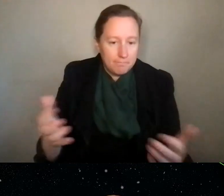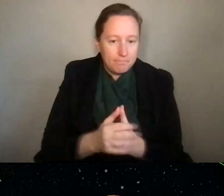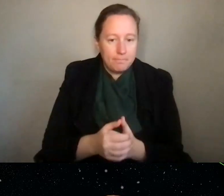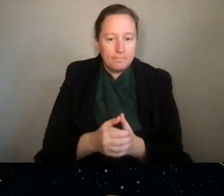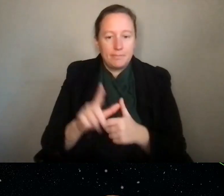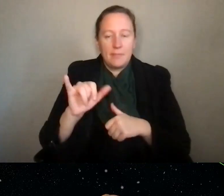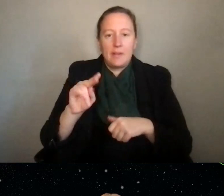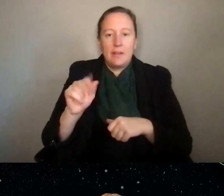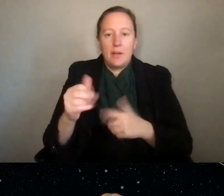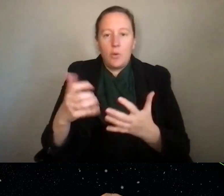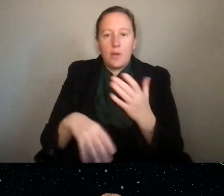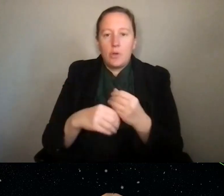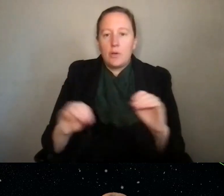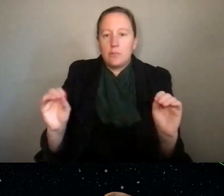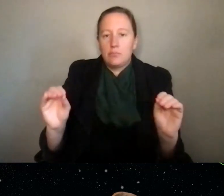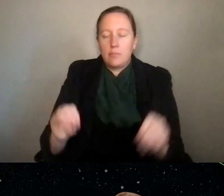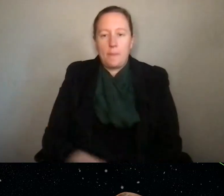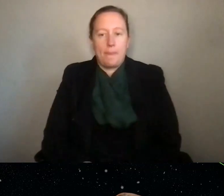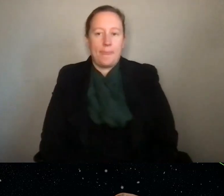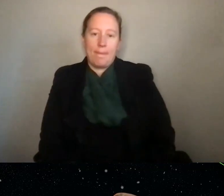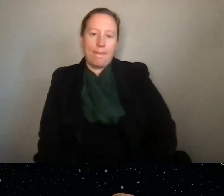Lena, anything, anything come to mind for you?